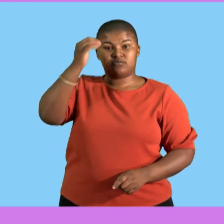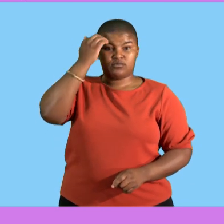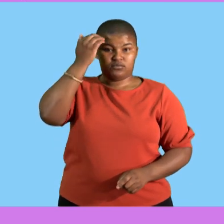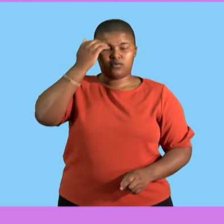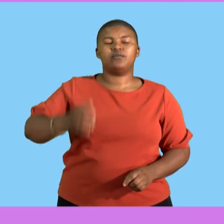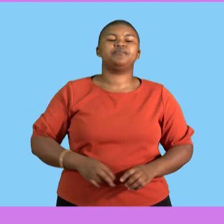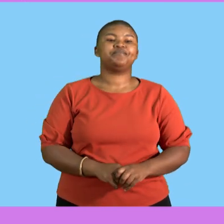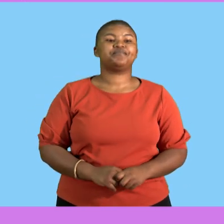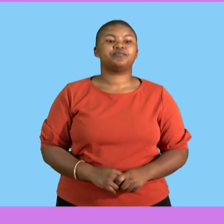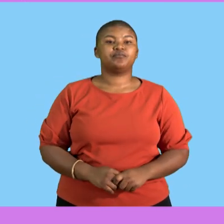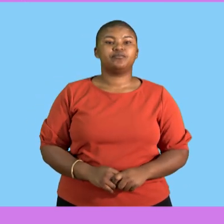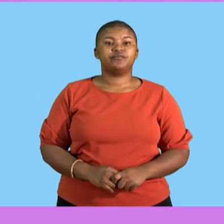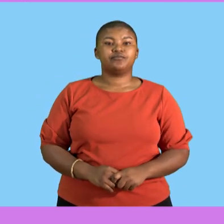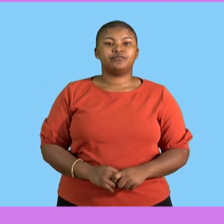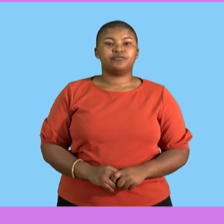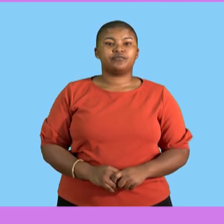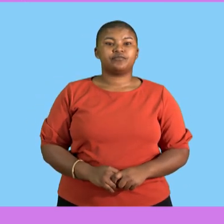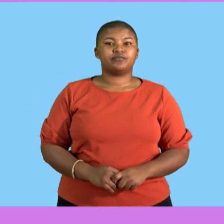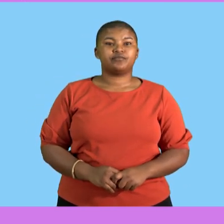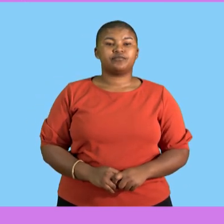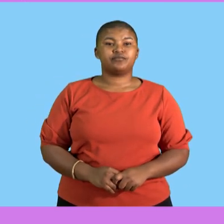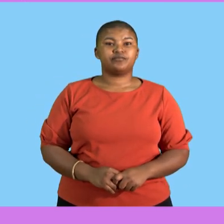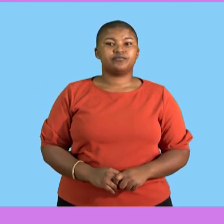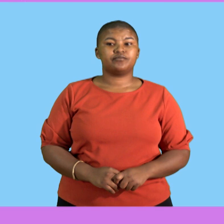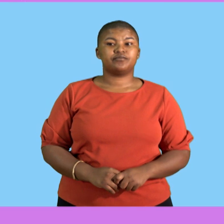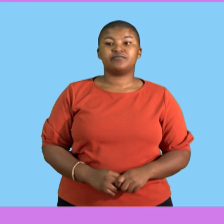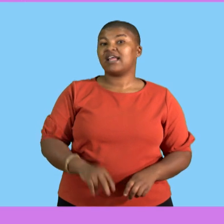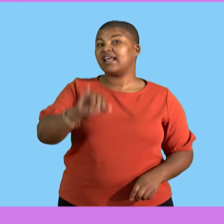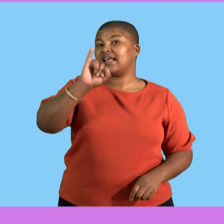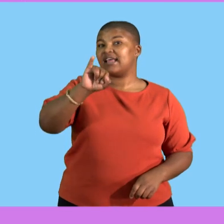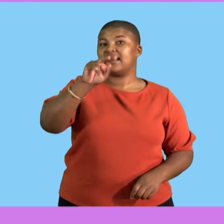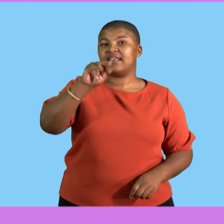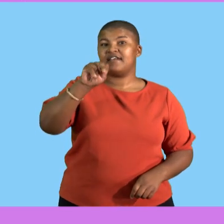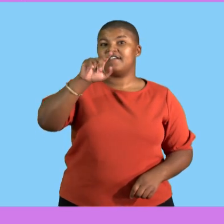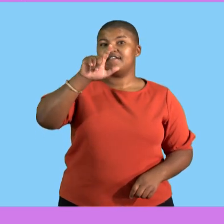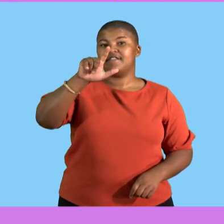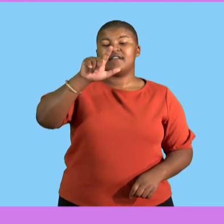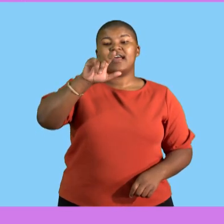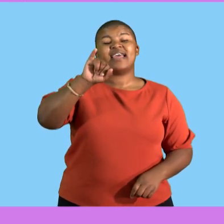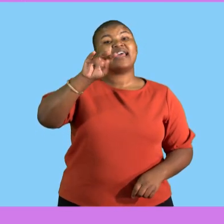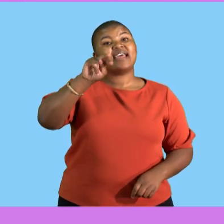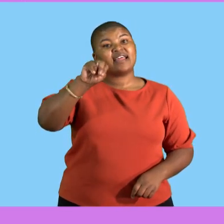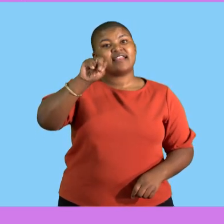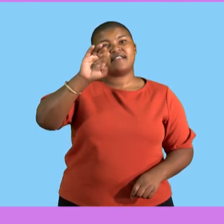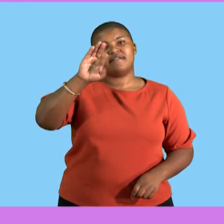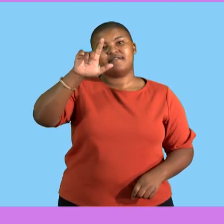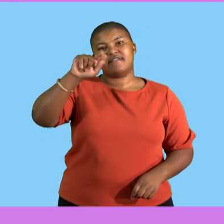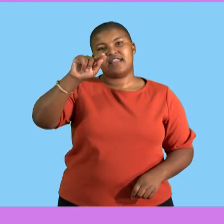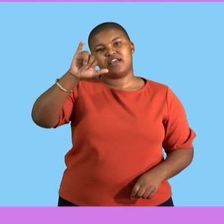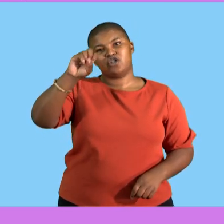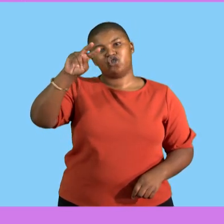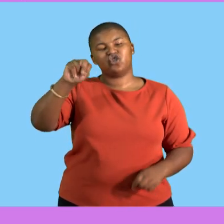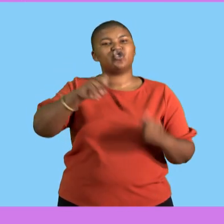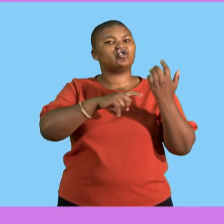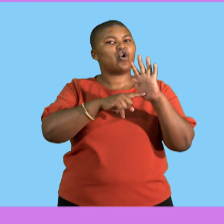So inflation is an imaginary number that shows you according to the